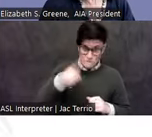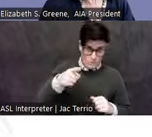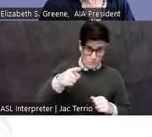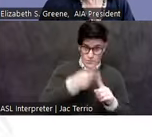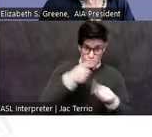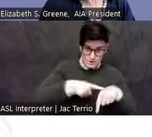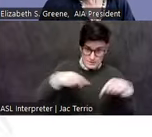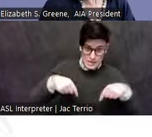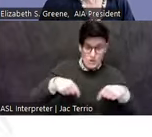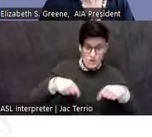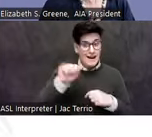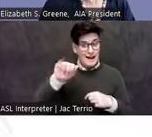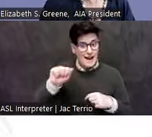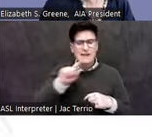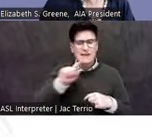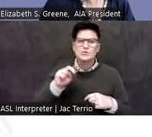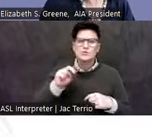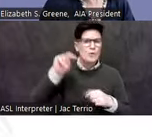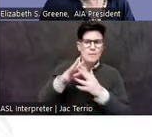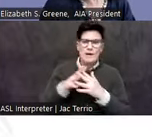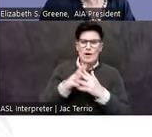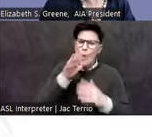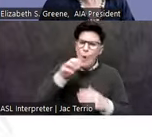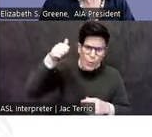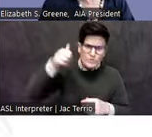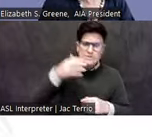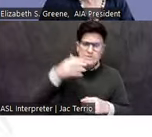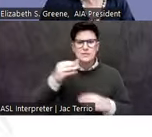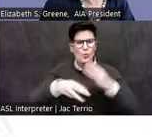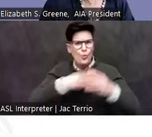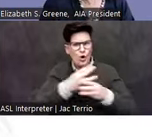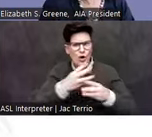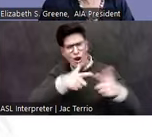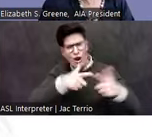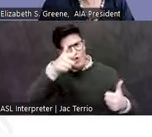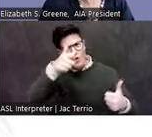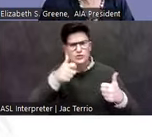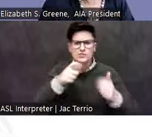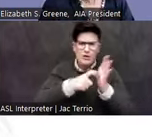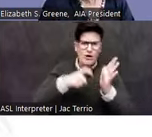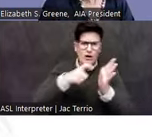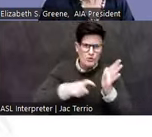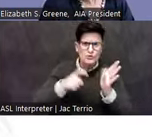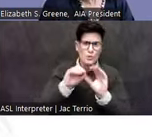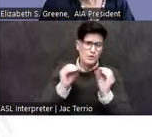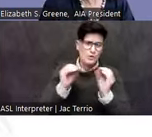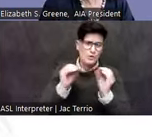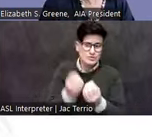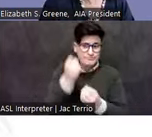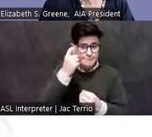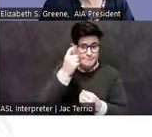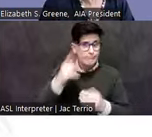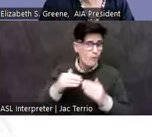of America is North America's oldest and the world's largest archaeological organization with over 200